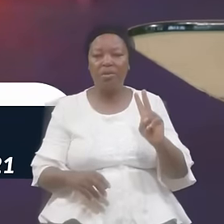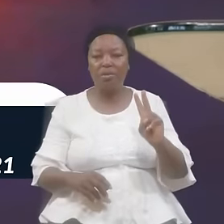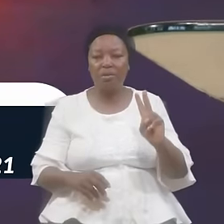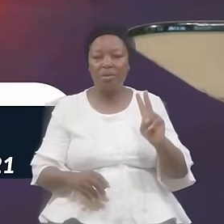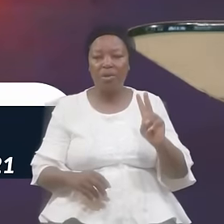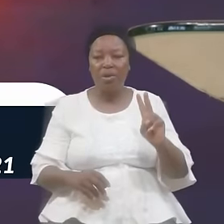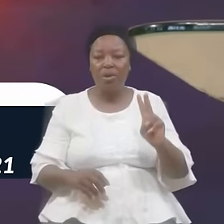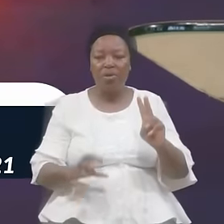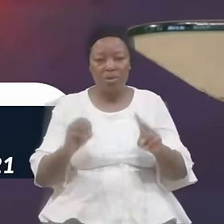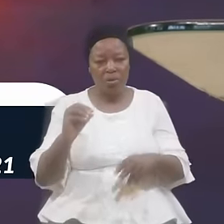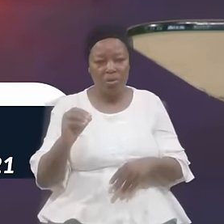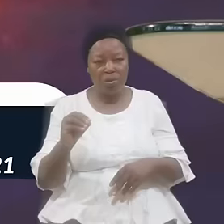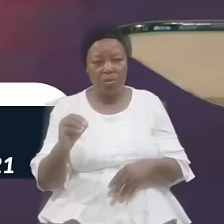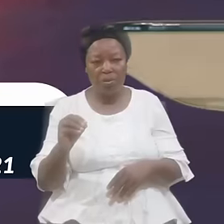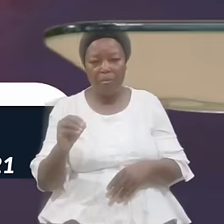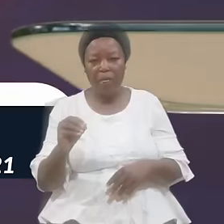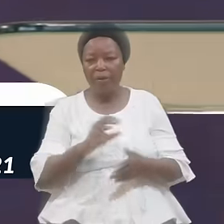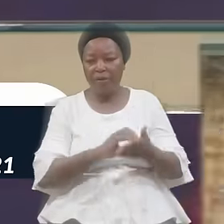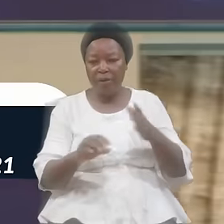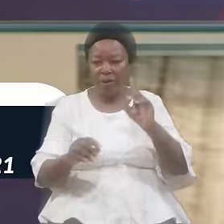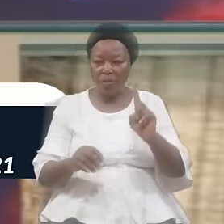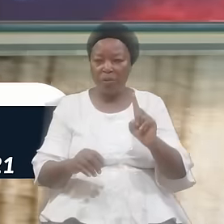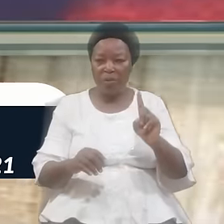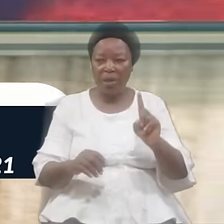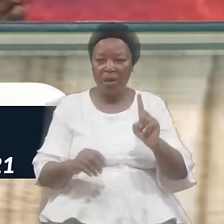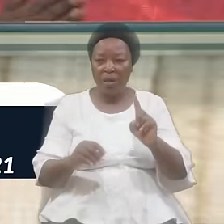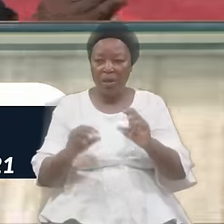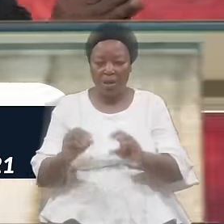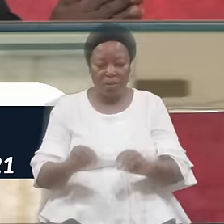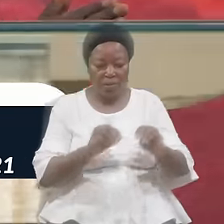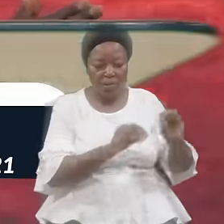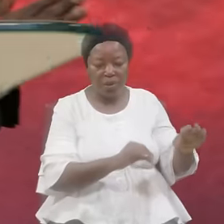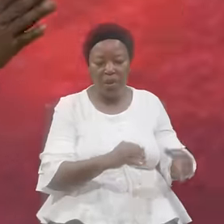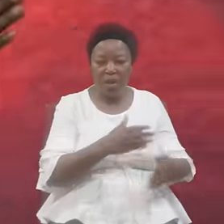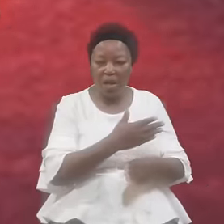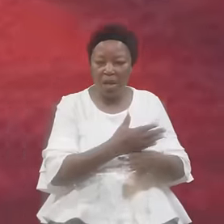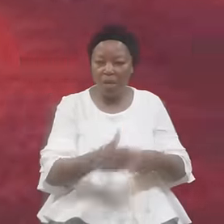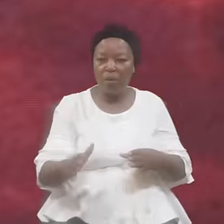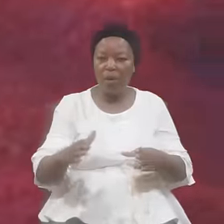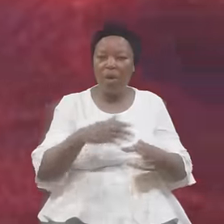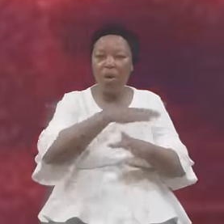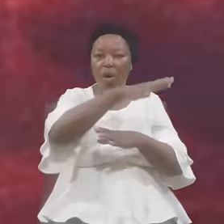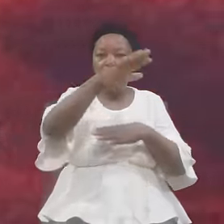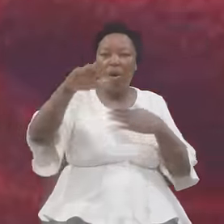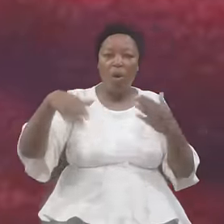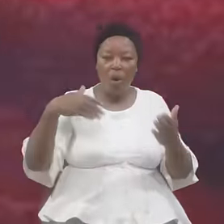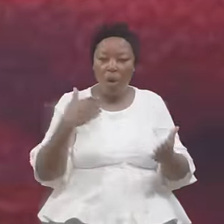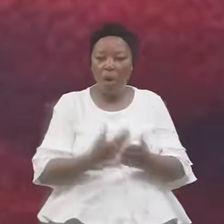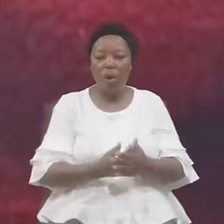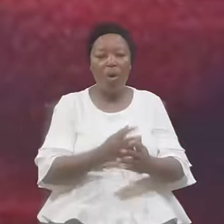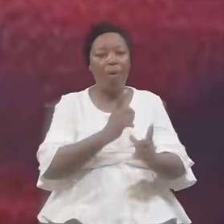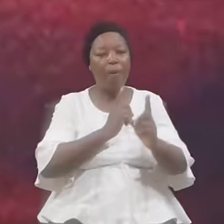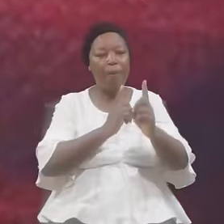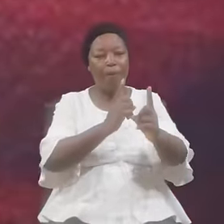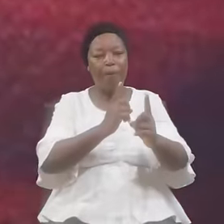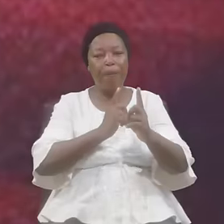Wherefore Verse One Laying Aside All Malice